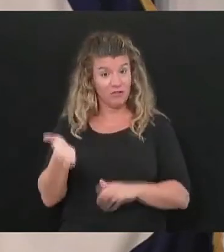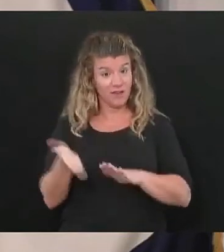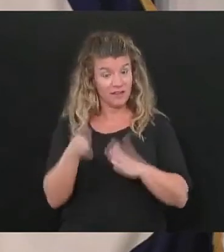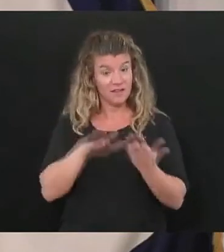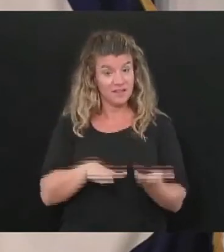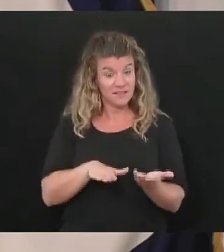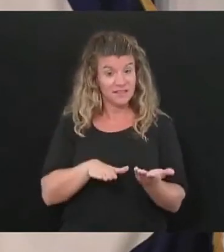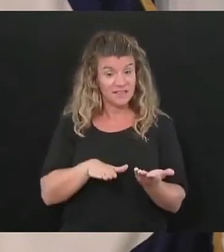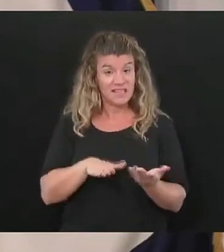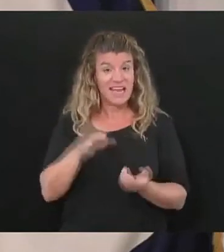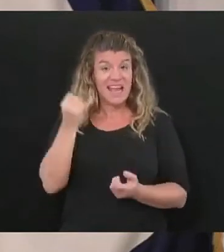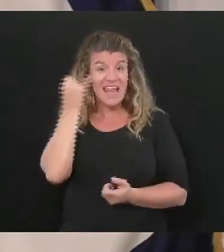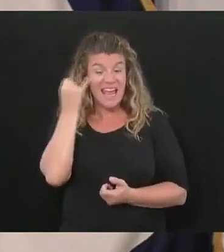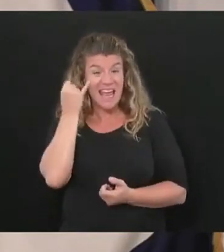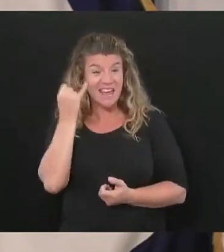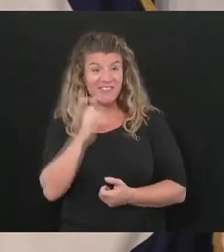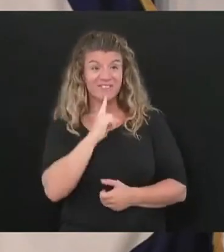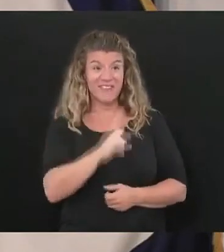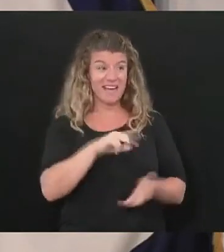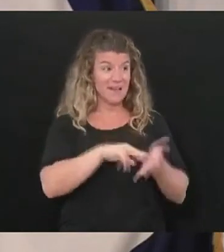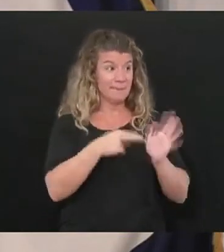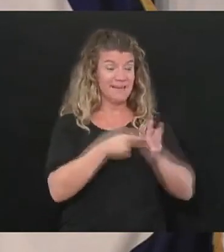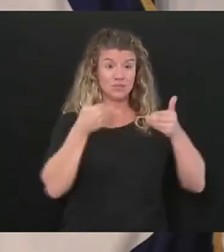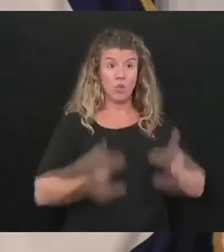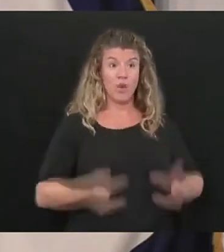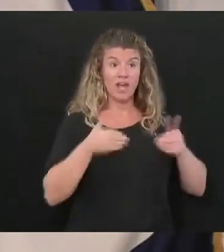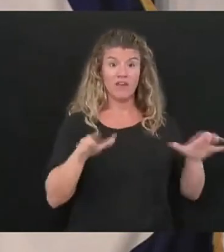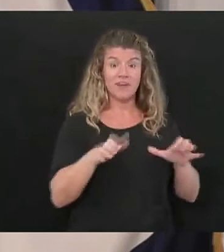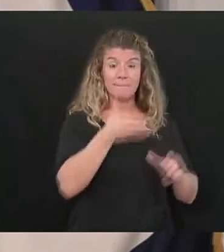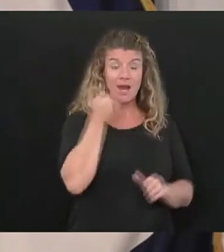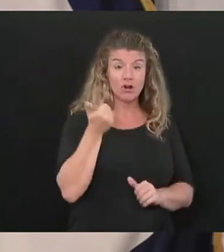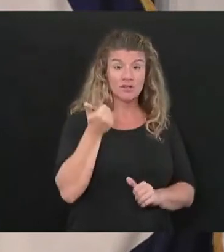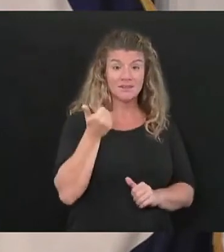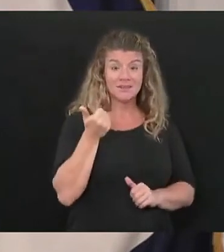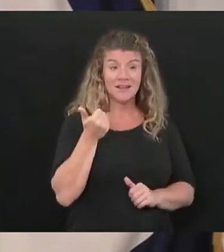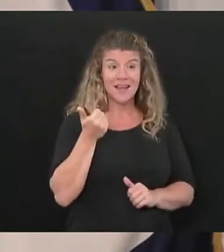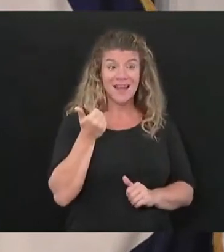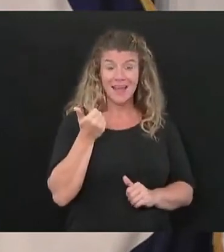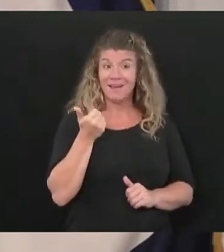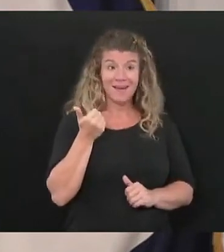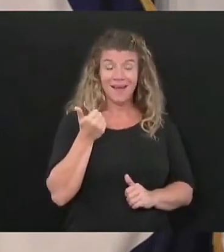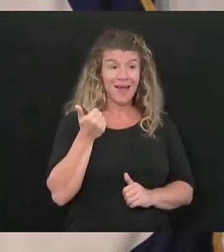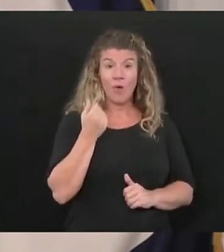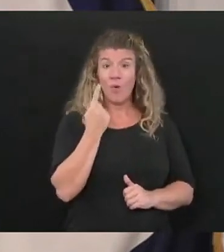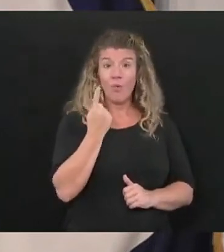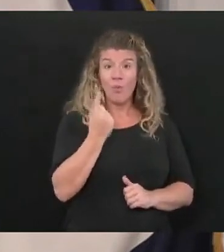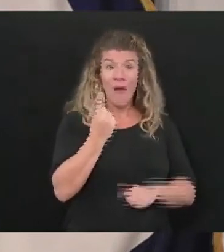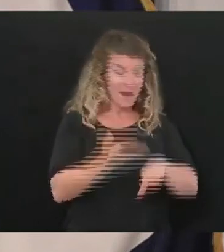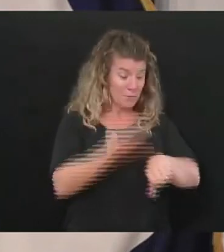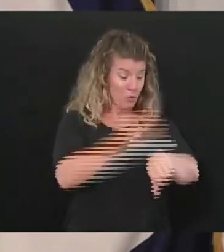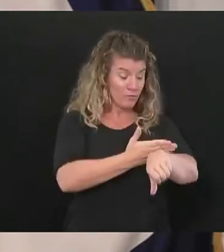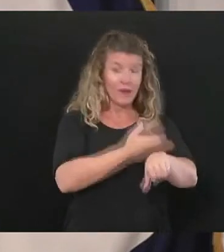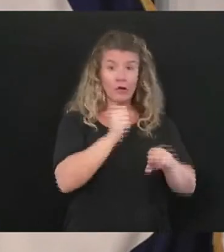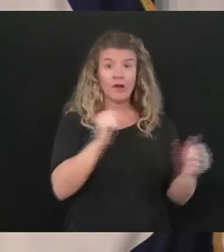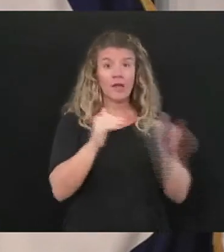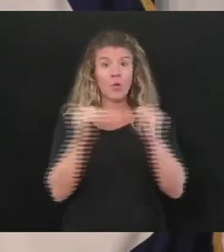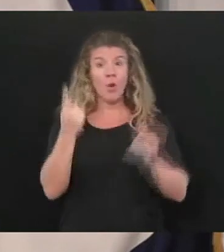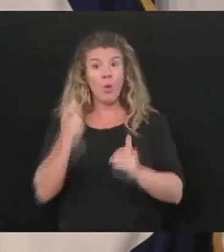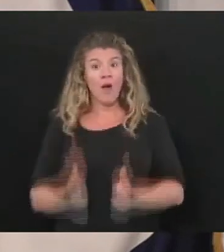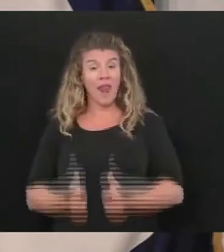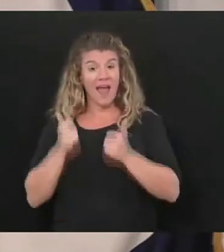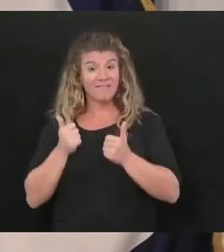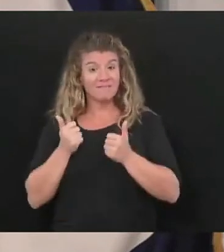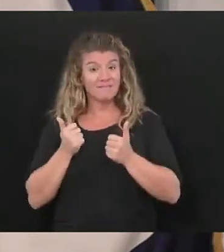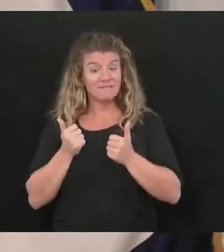if in fact we could have done better if we could have saved one life there what's that